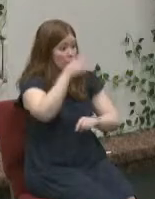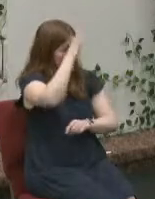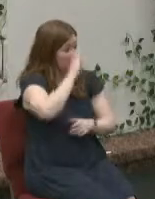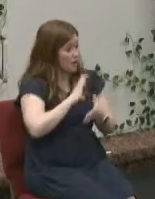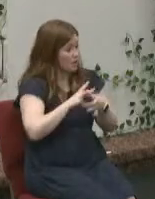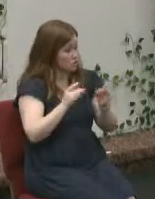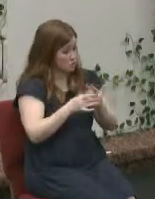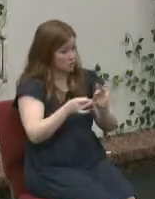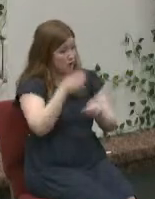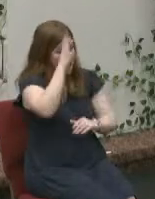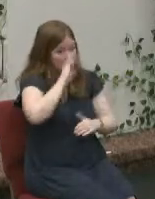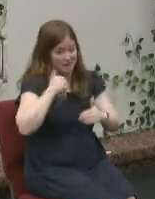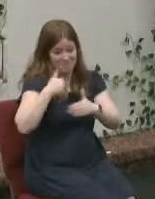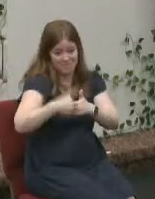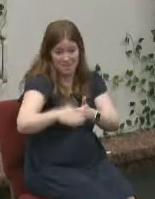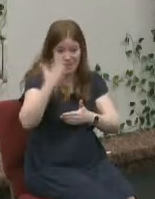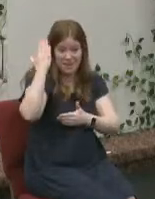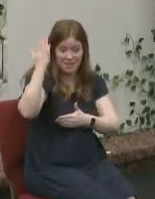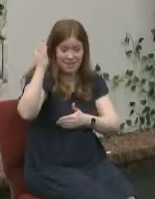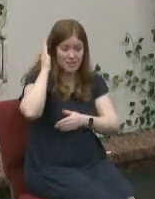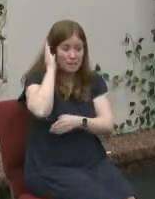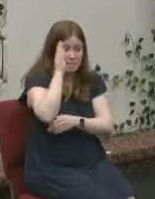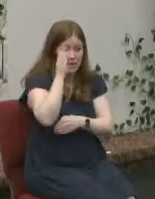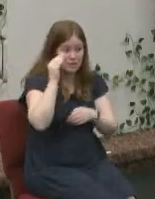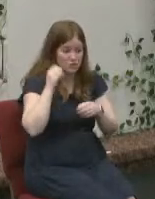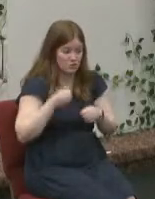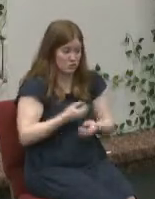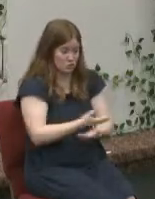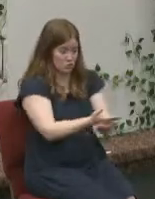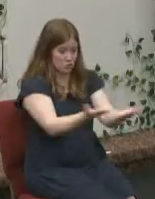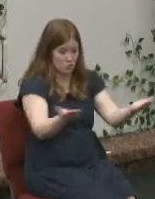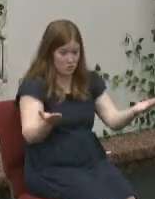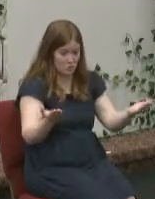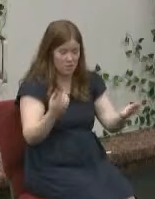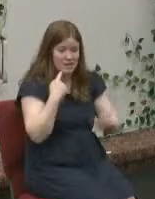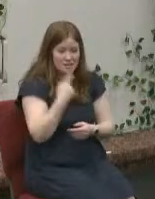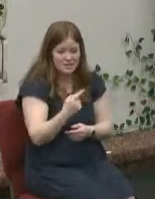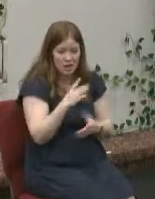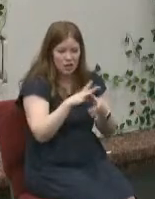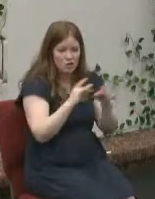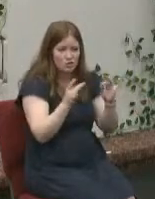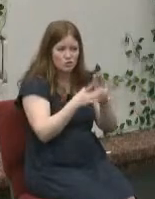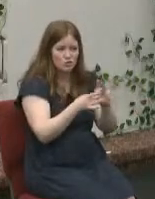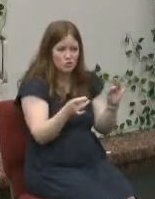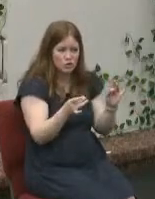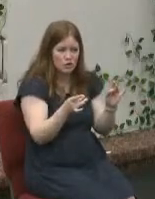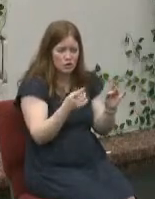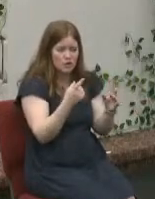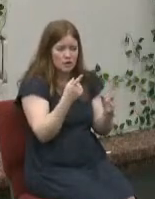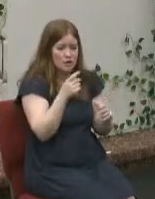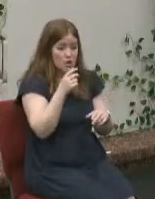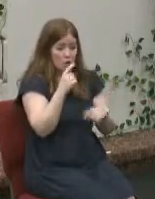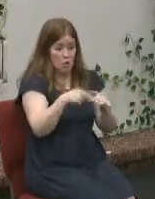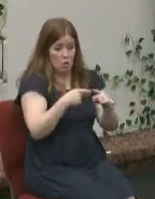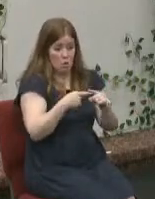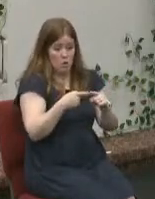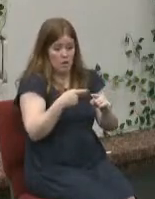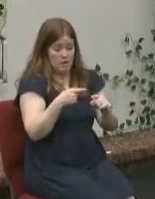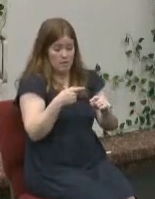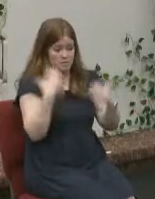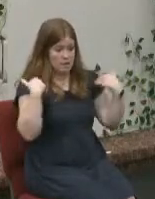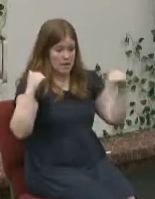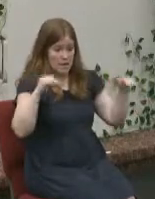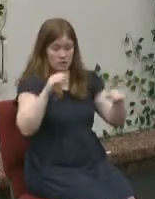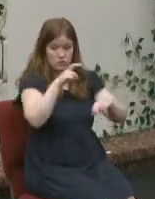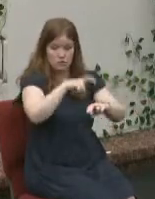messengers and he's reflecting his glory through these angels and what does he want you to get from the angels well when they sit on top of the tomb